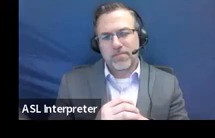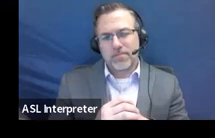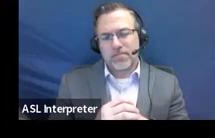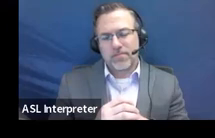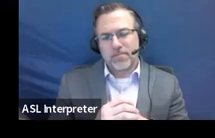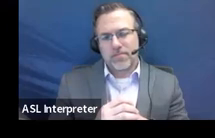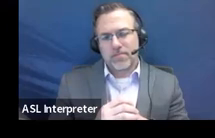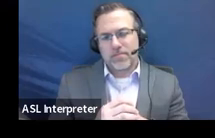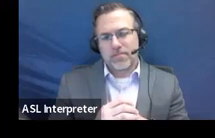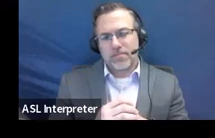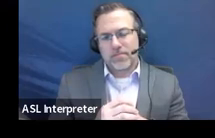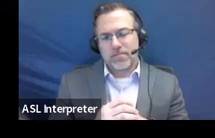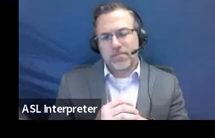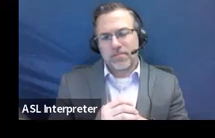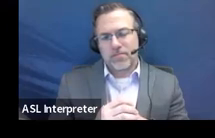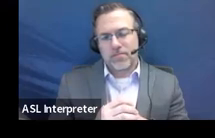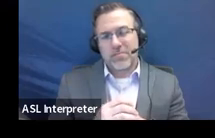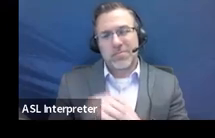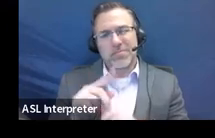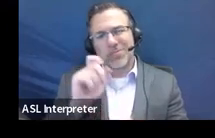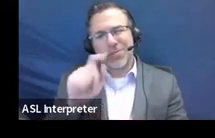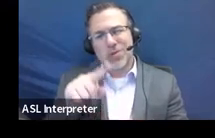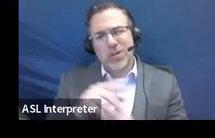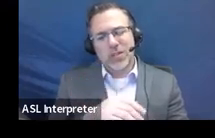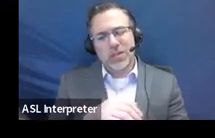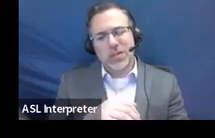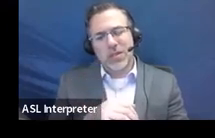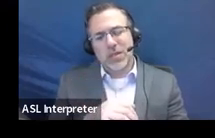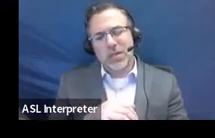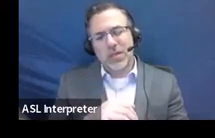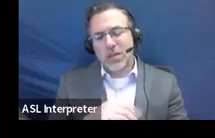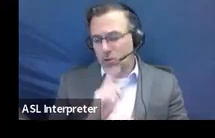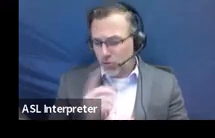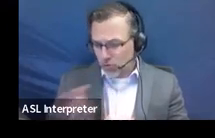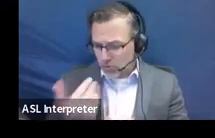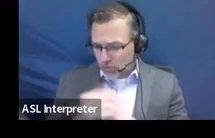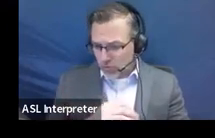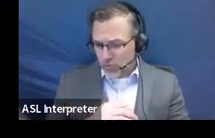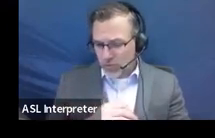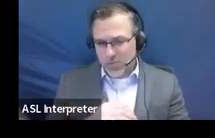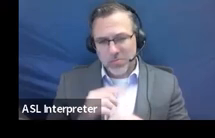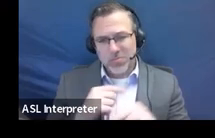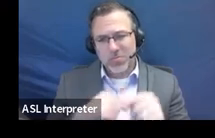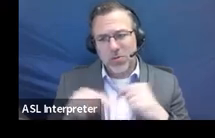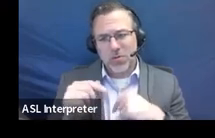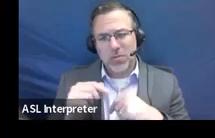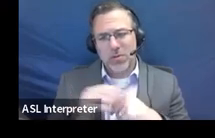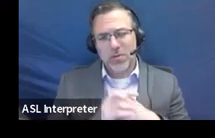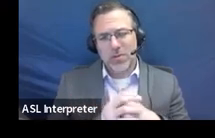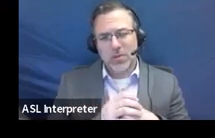If we say, Carly, can you go back up to seven?